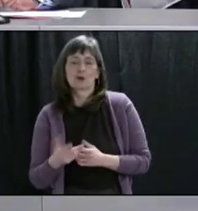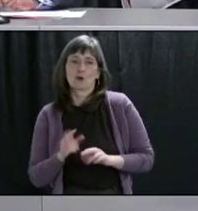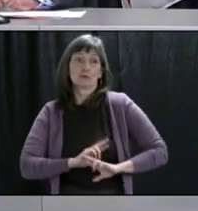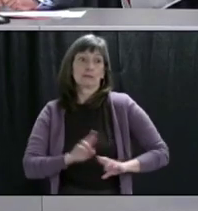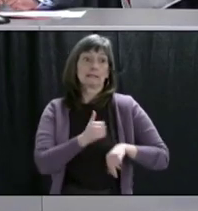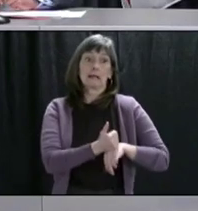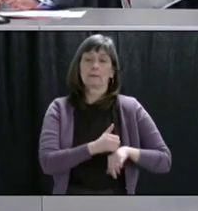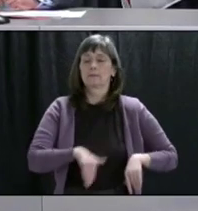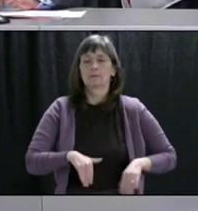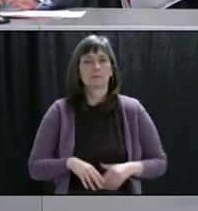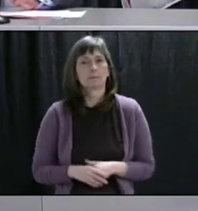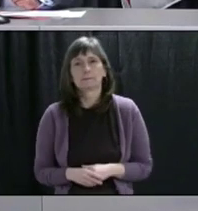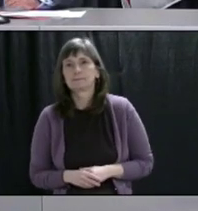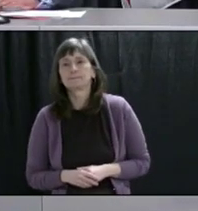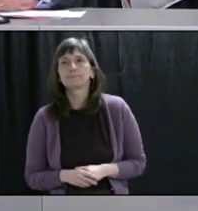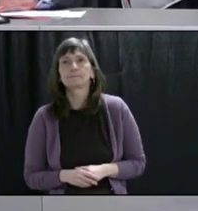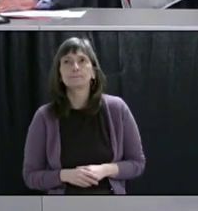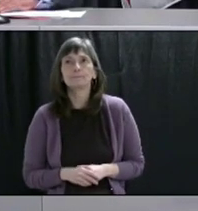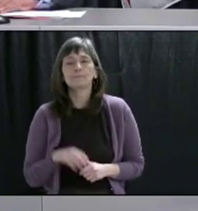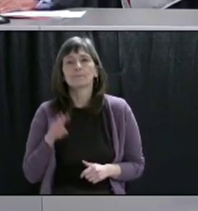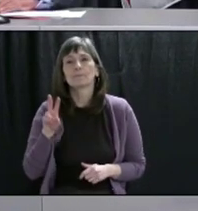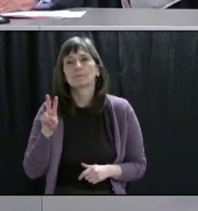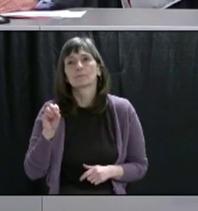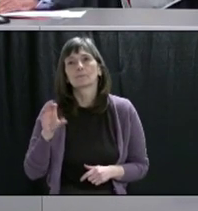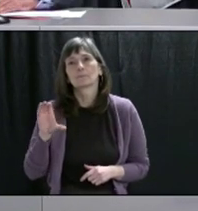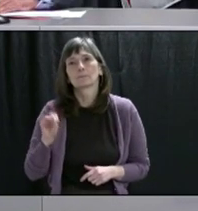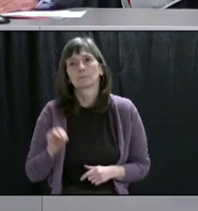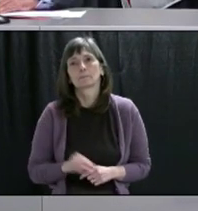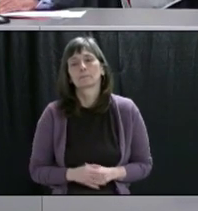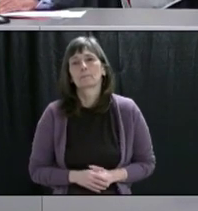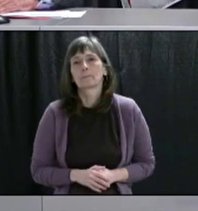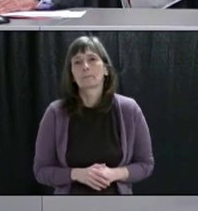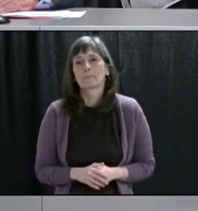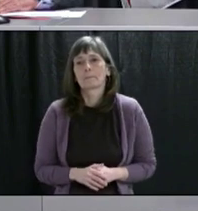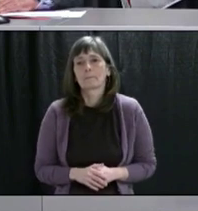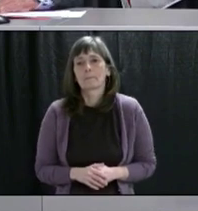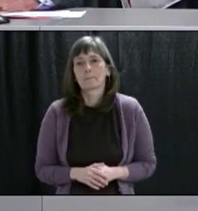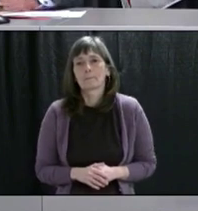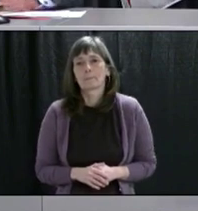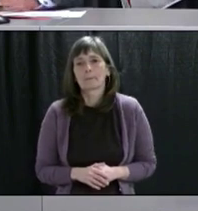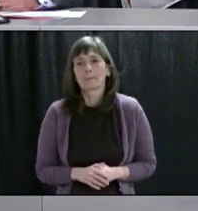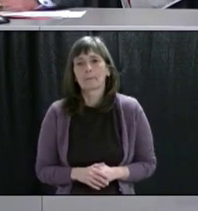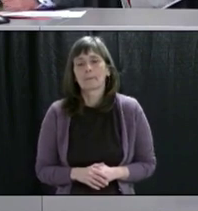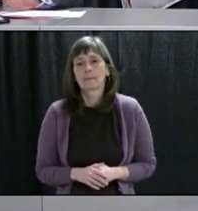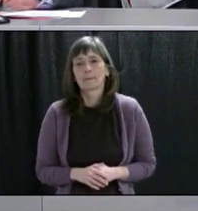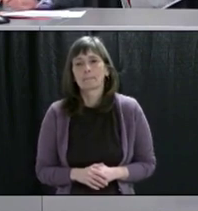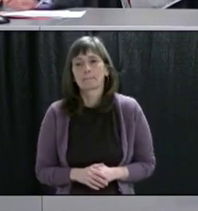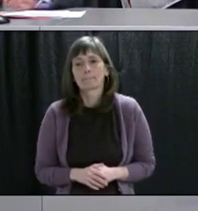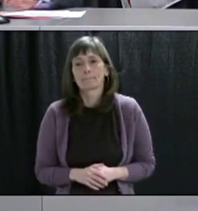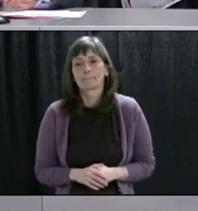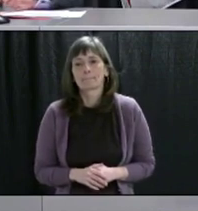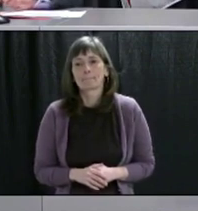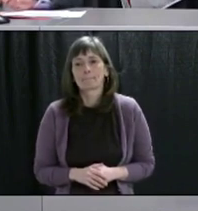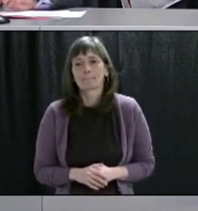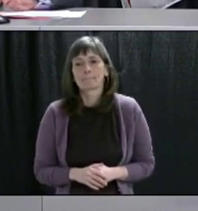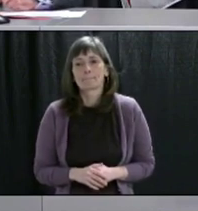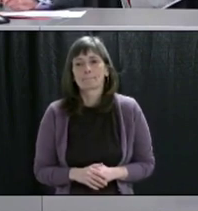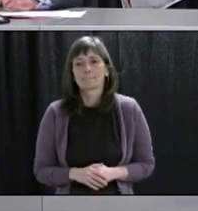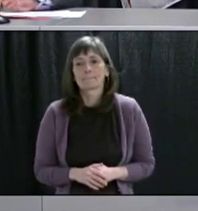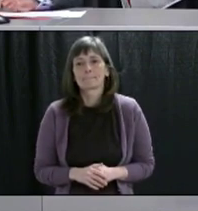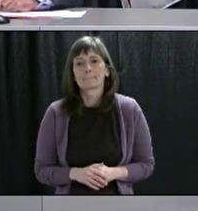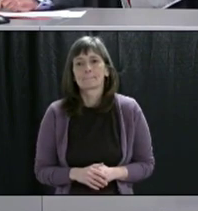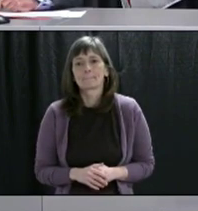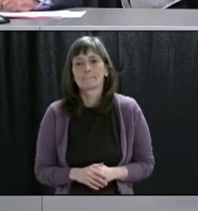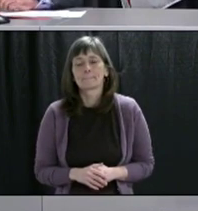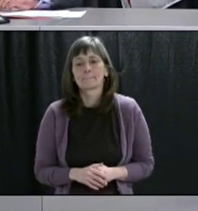Our next questions are from Ben Murphy of VOCM News. Please go ahead. Thank you. Premier, a lot of people here are